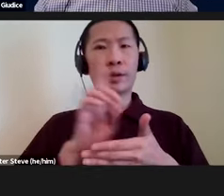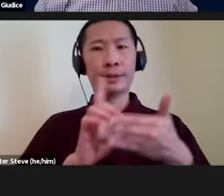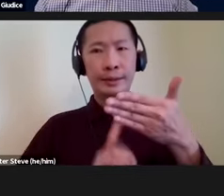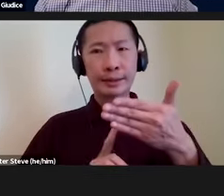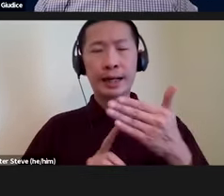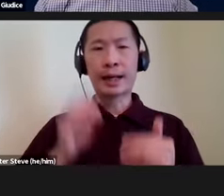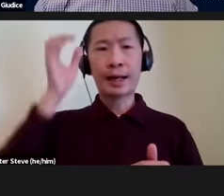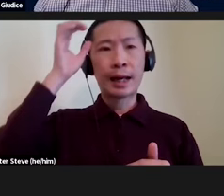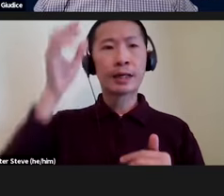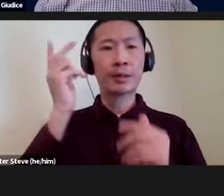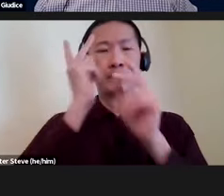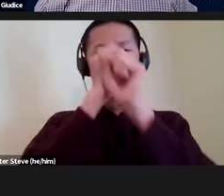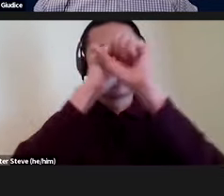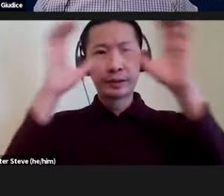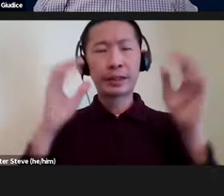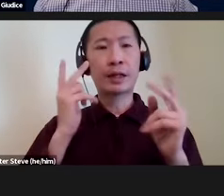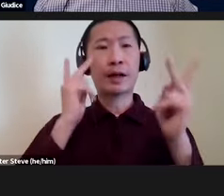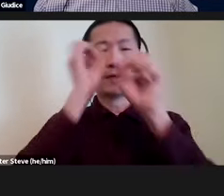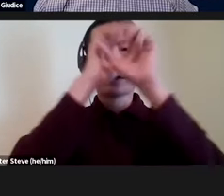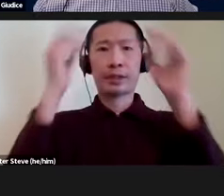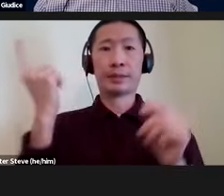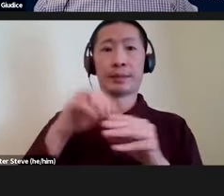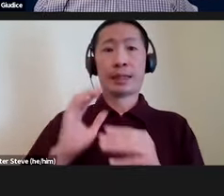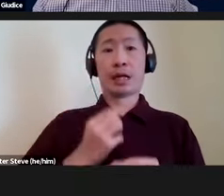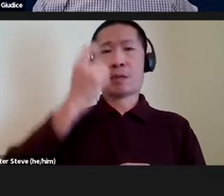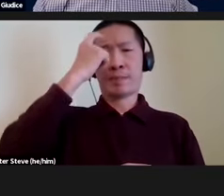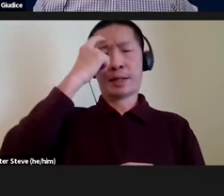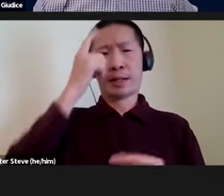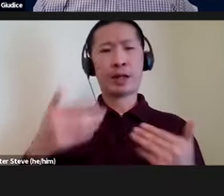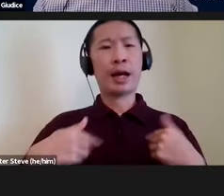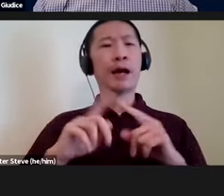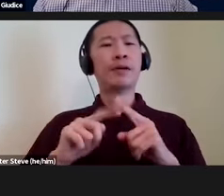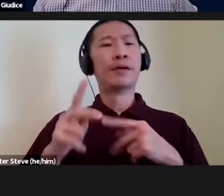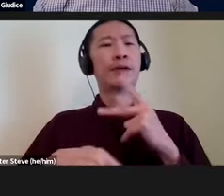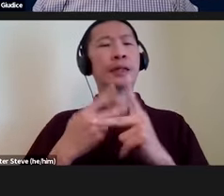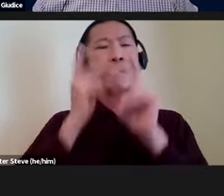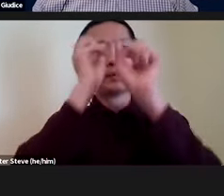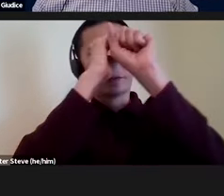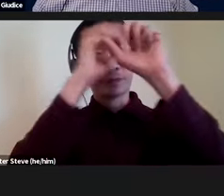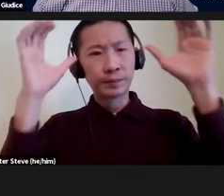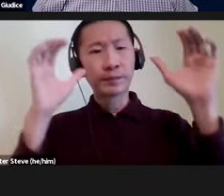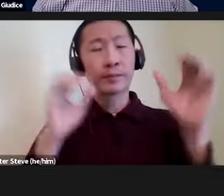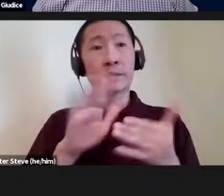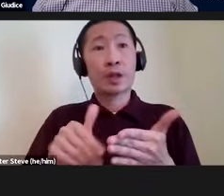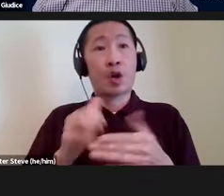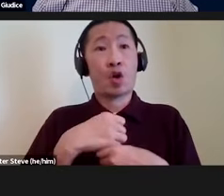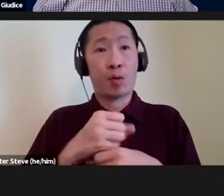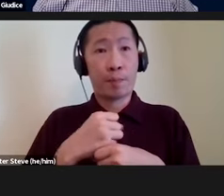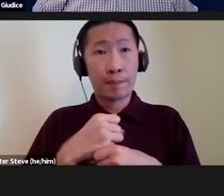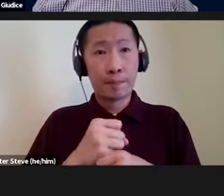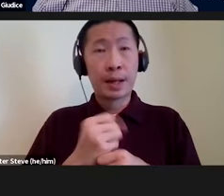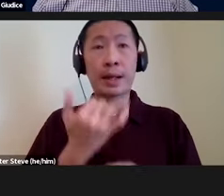conceptual visualization, visualizing something in our heads, what have you, there's tons of types of visualizations. They all make a